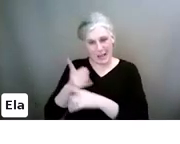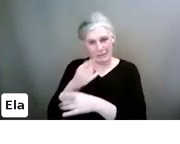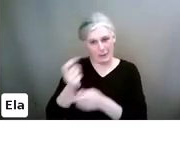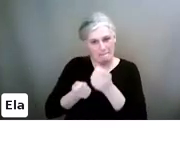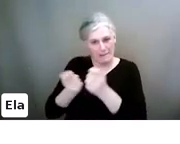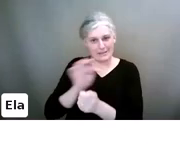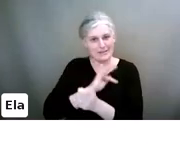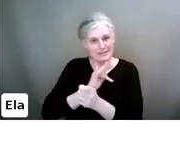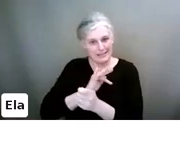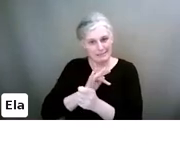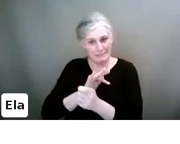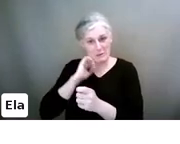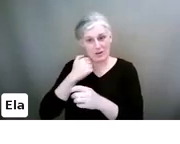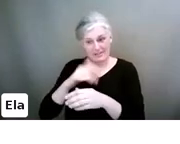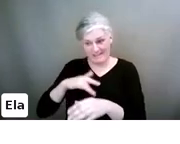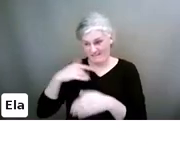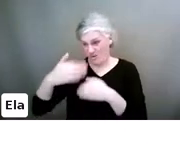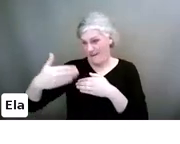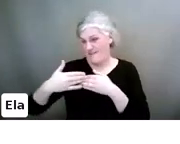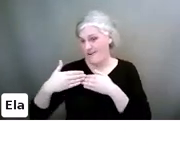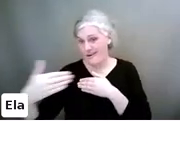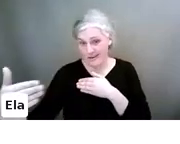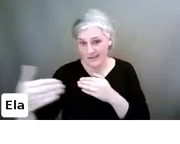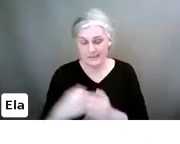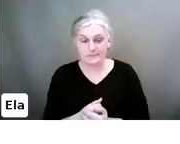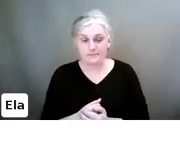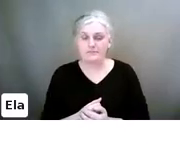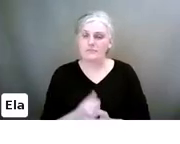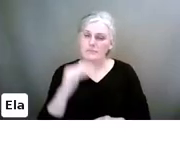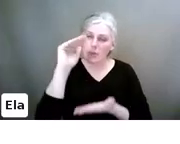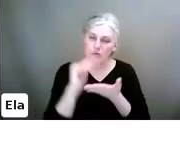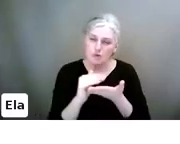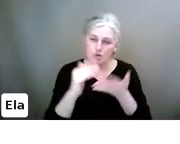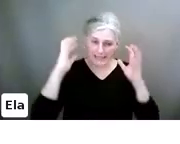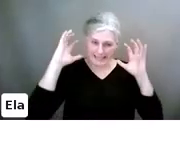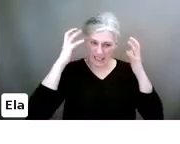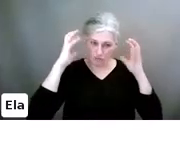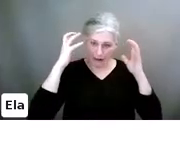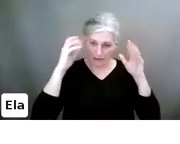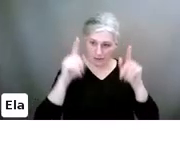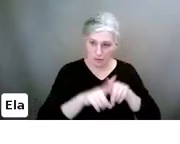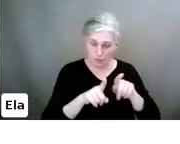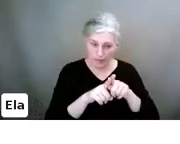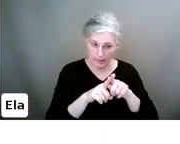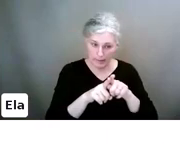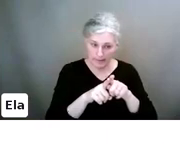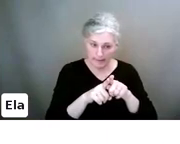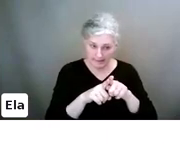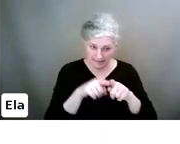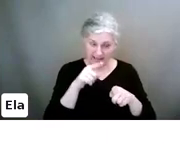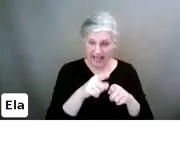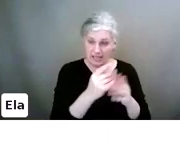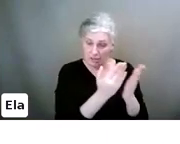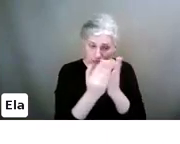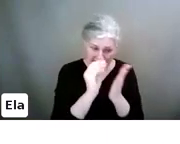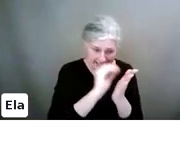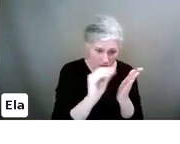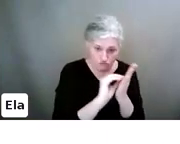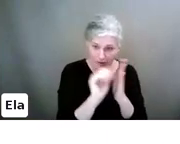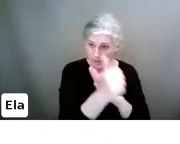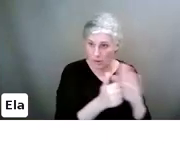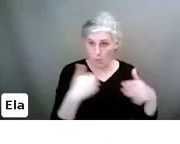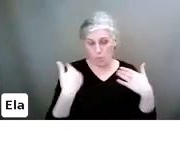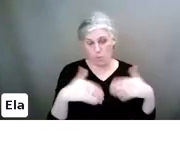OK, it reduces distractions. This literacy skills. mean, audio to text is